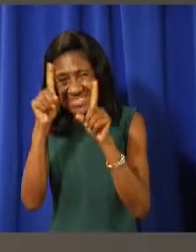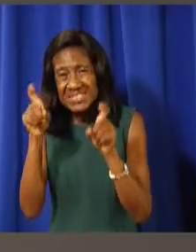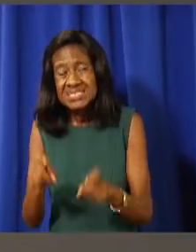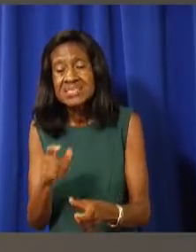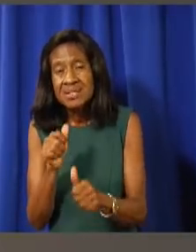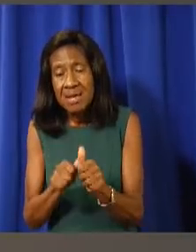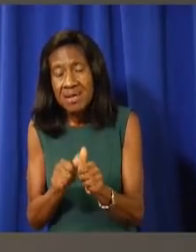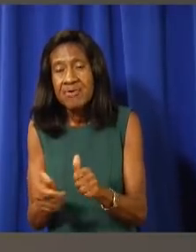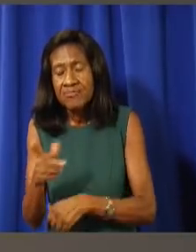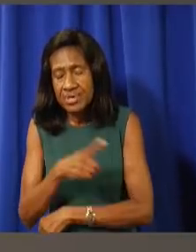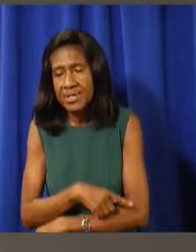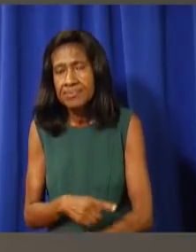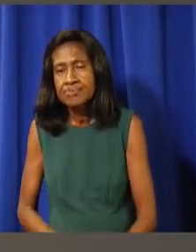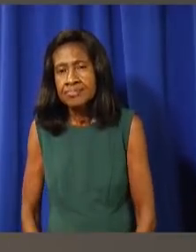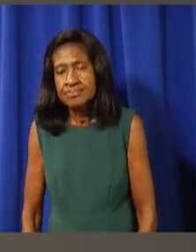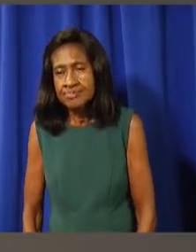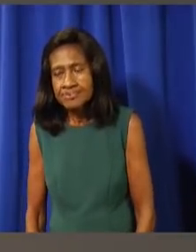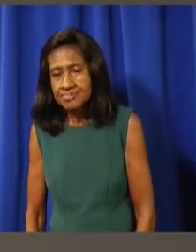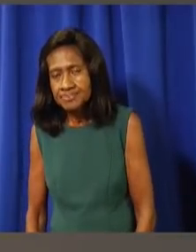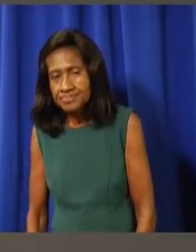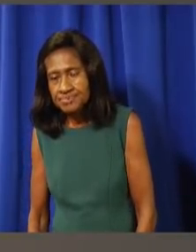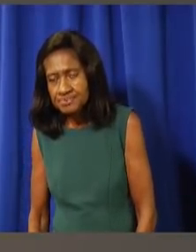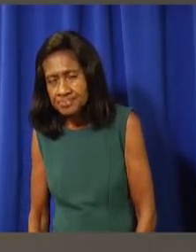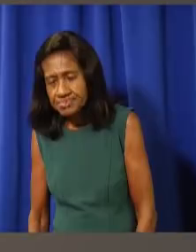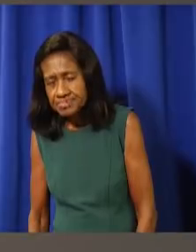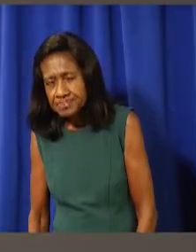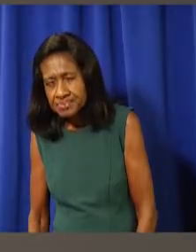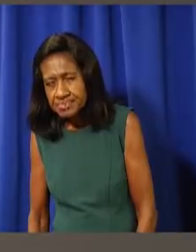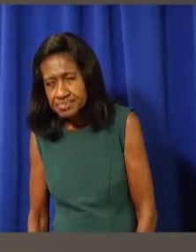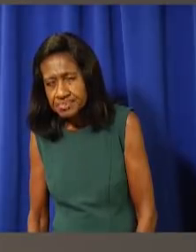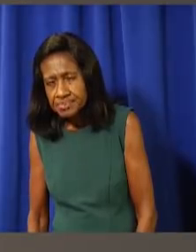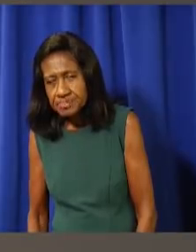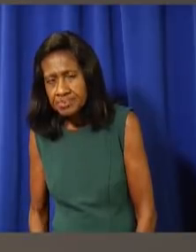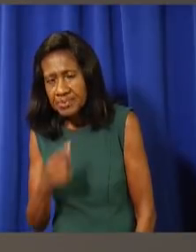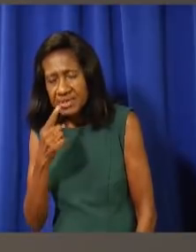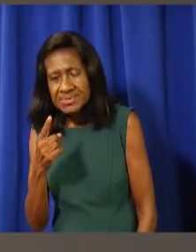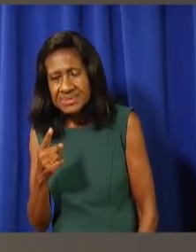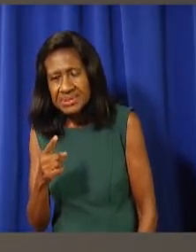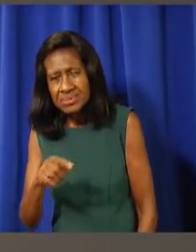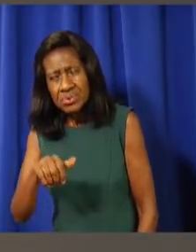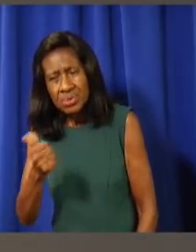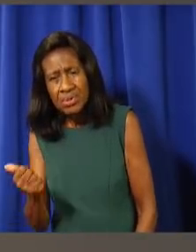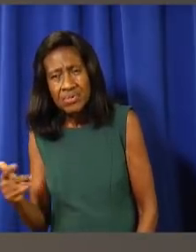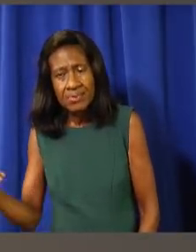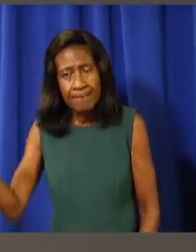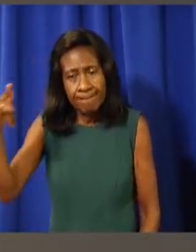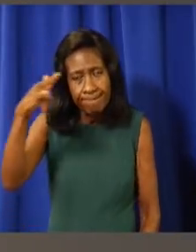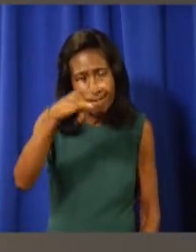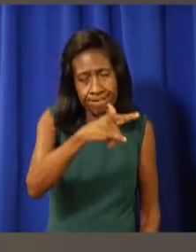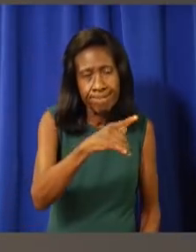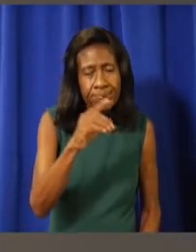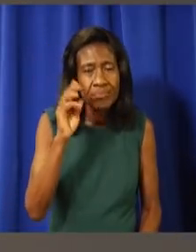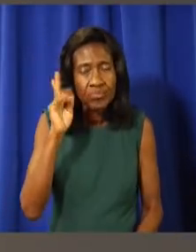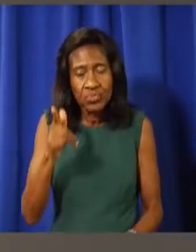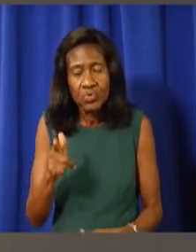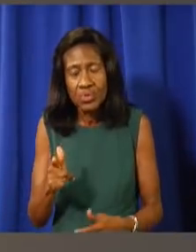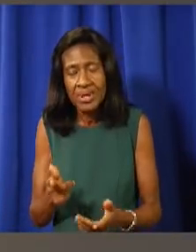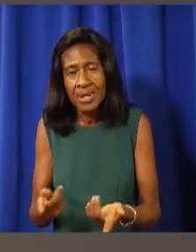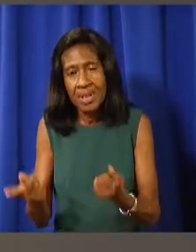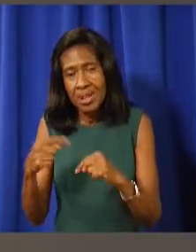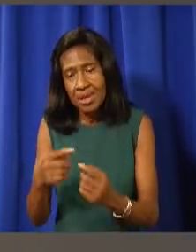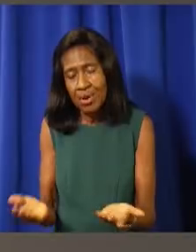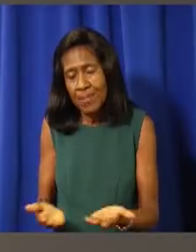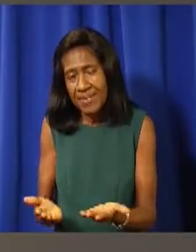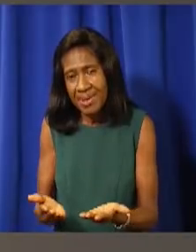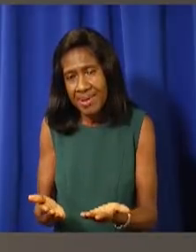um, we understand that, um, other airlines can now fly in. Do you have any indication that American or U.S. airlines will be traveling